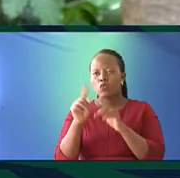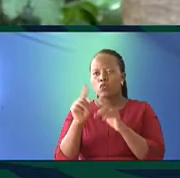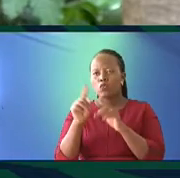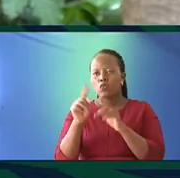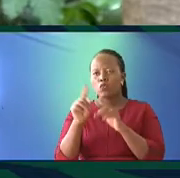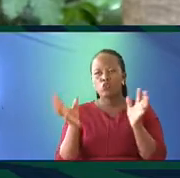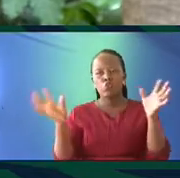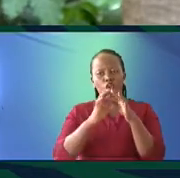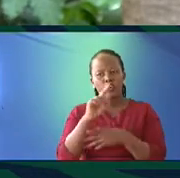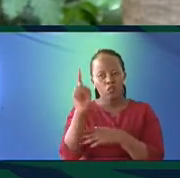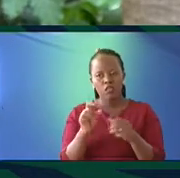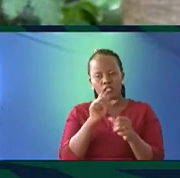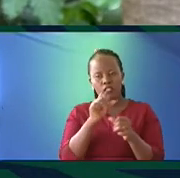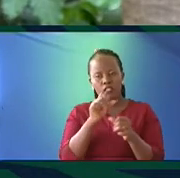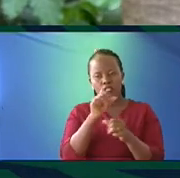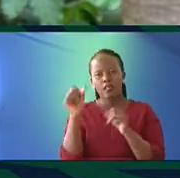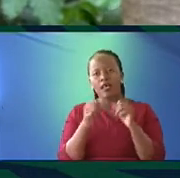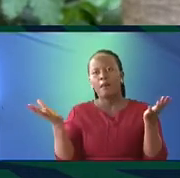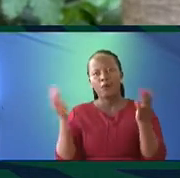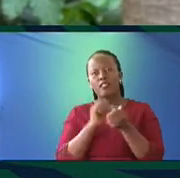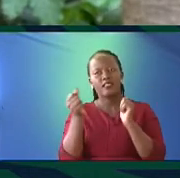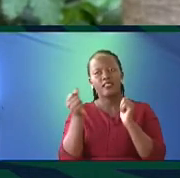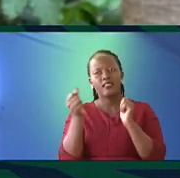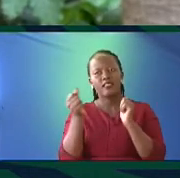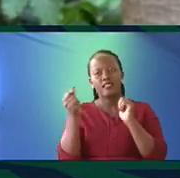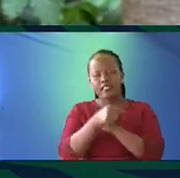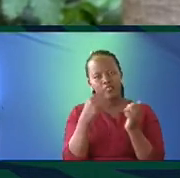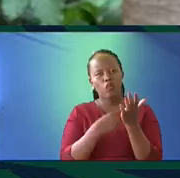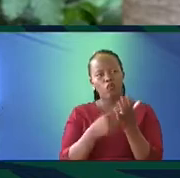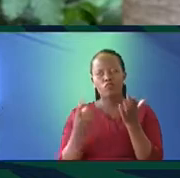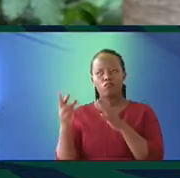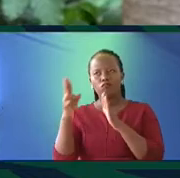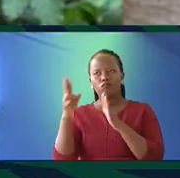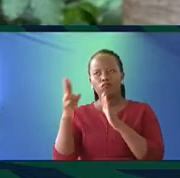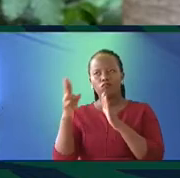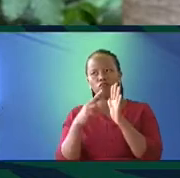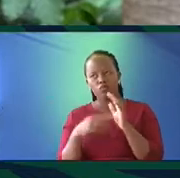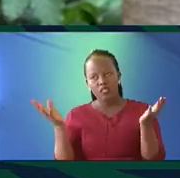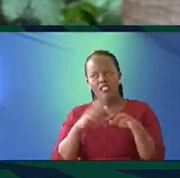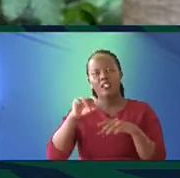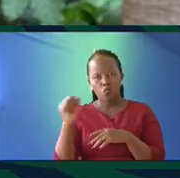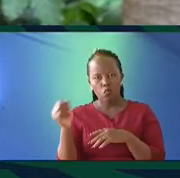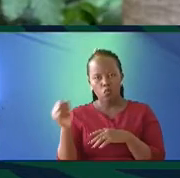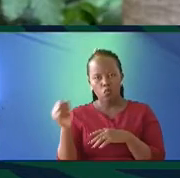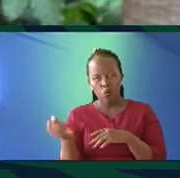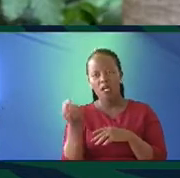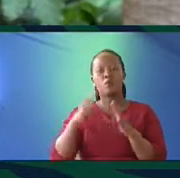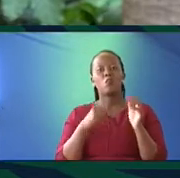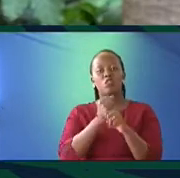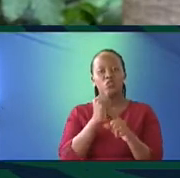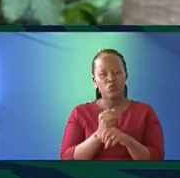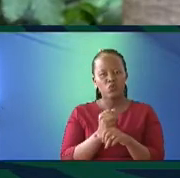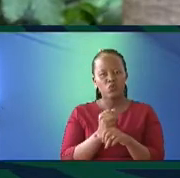connect this question of decolonization, where it hits you at home, right? The things you wake up and do every day, the